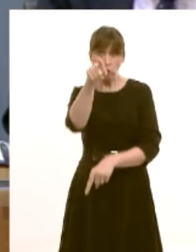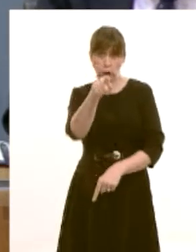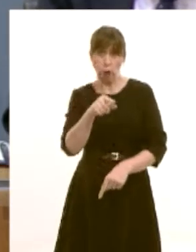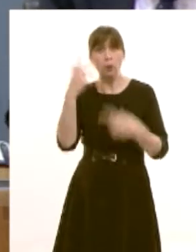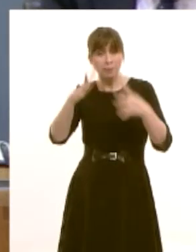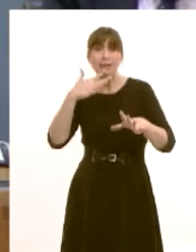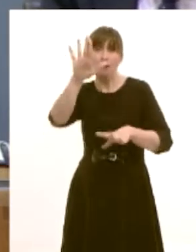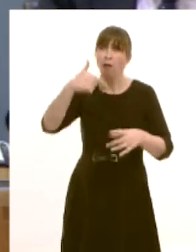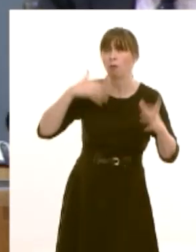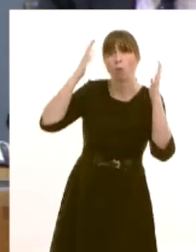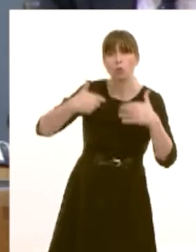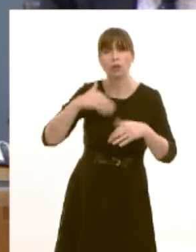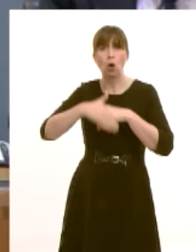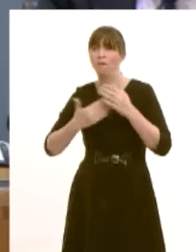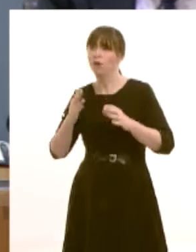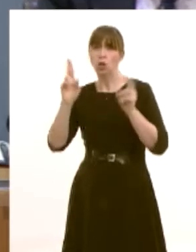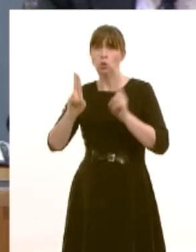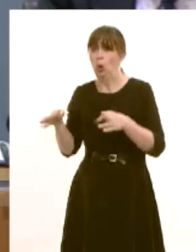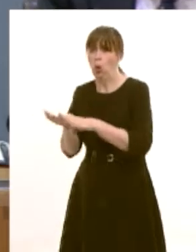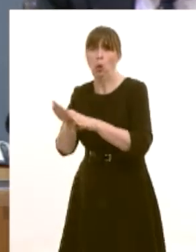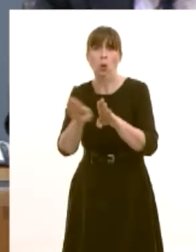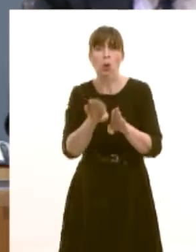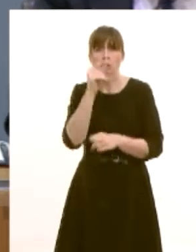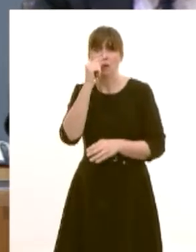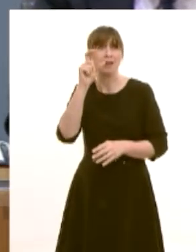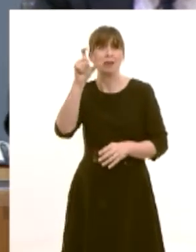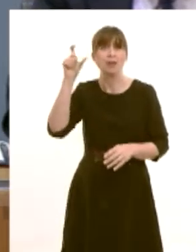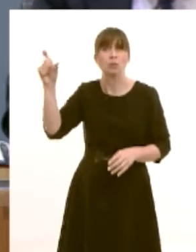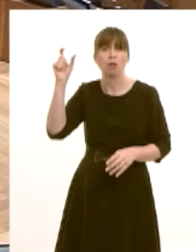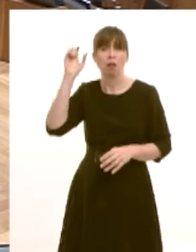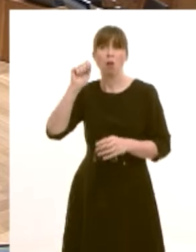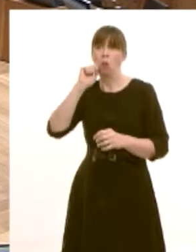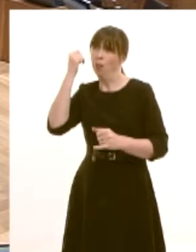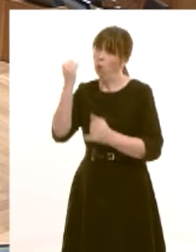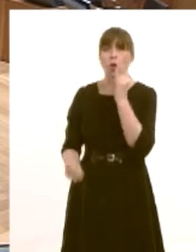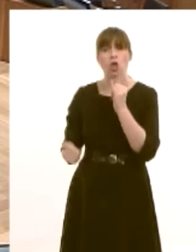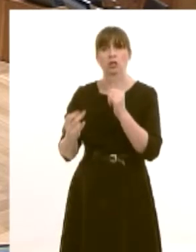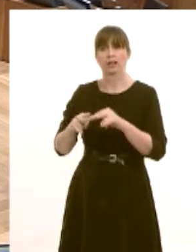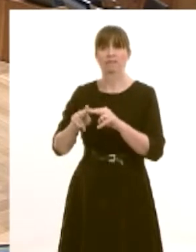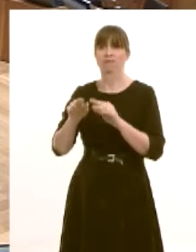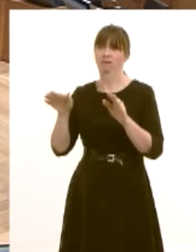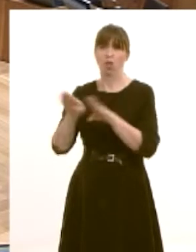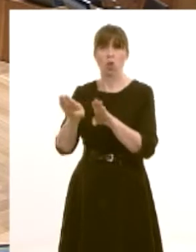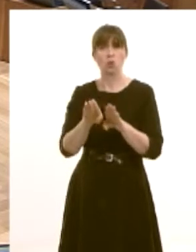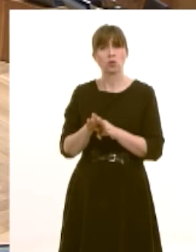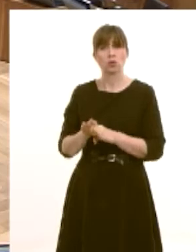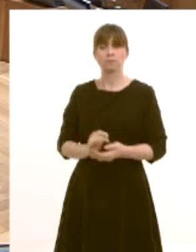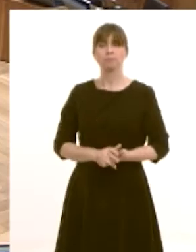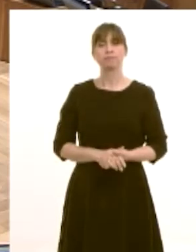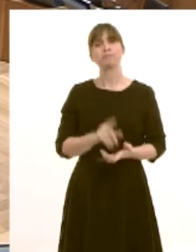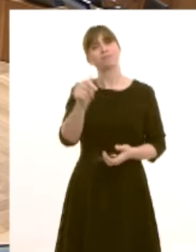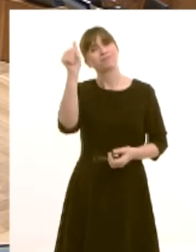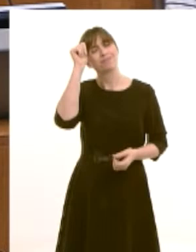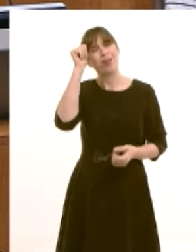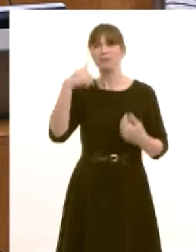improving educational outcomes of Brecon and Radnors, the plans by the Council will actually make things worse? Well, as the member knows, these are